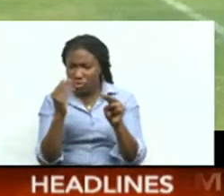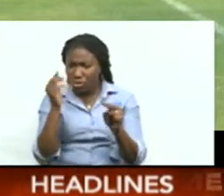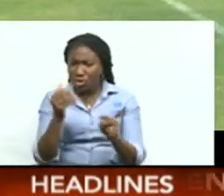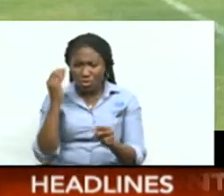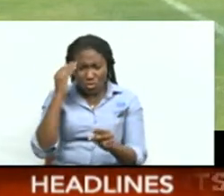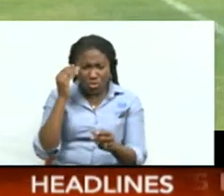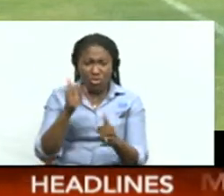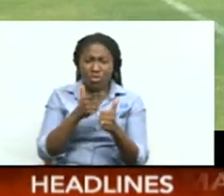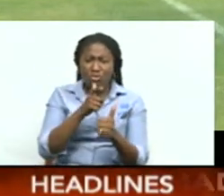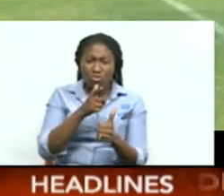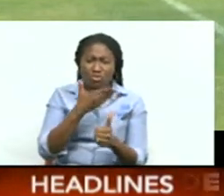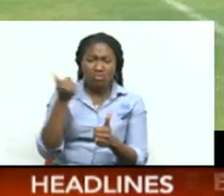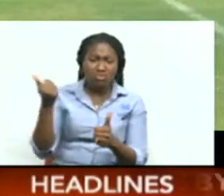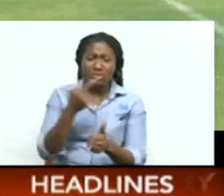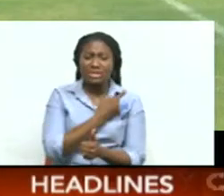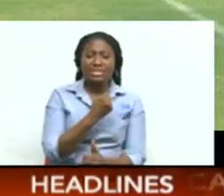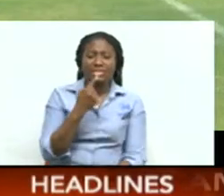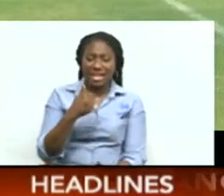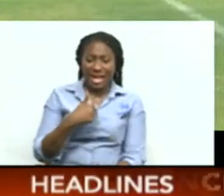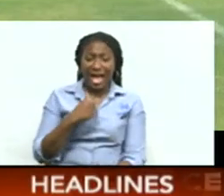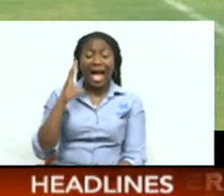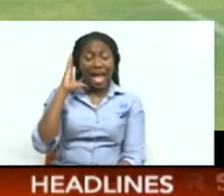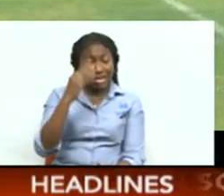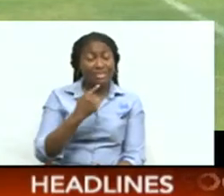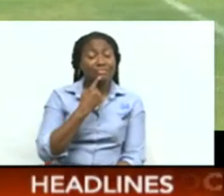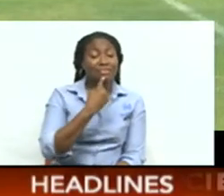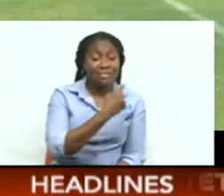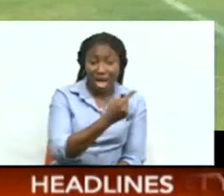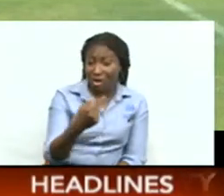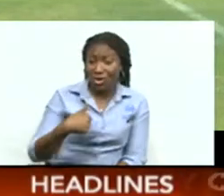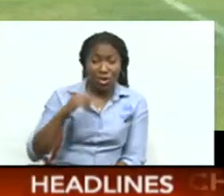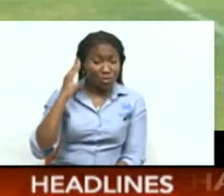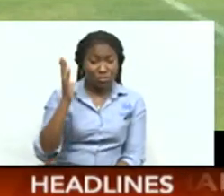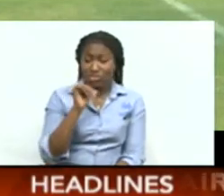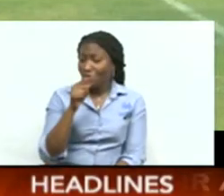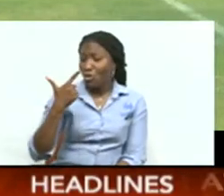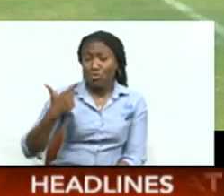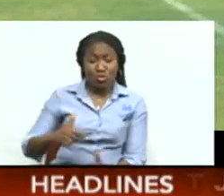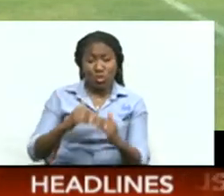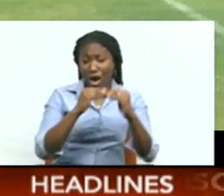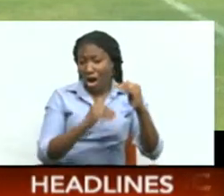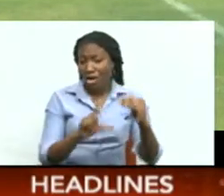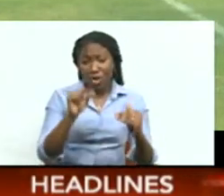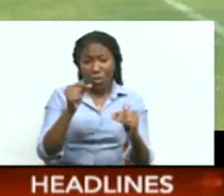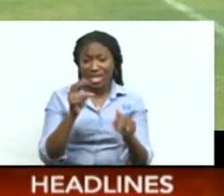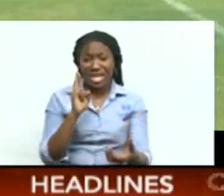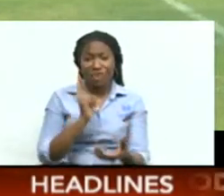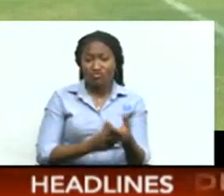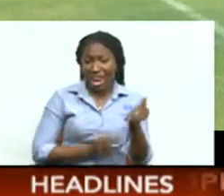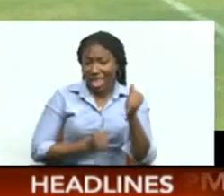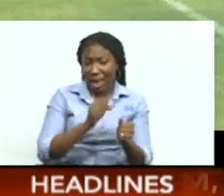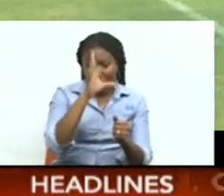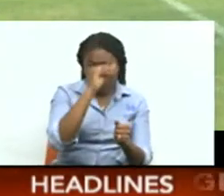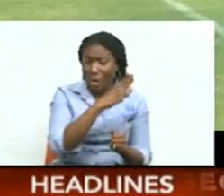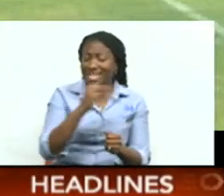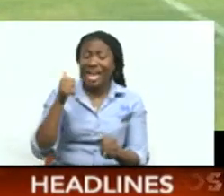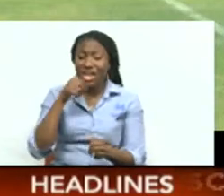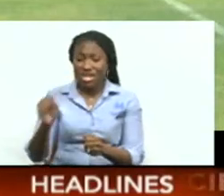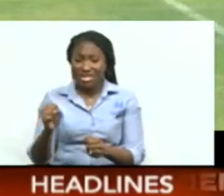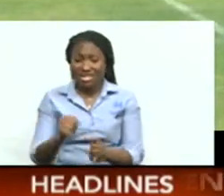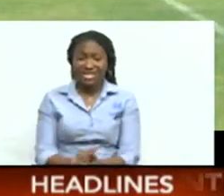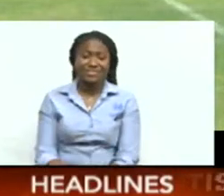prediction I will tell you this, I don't think we will lose the under-20 relay boys and girls